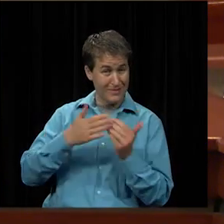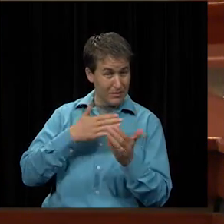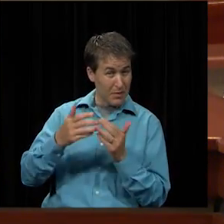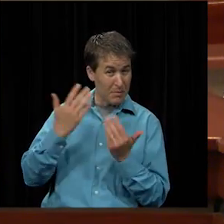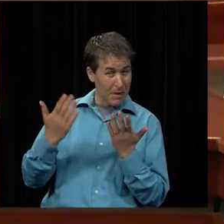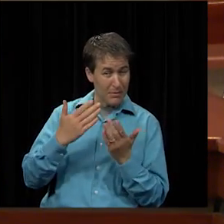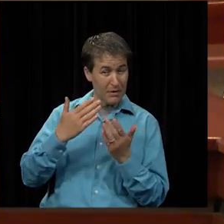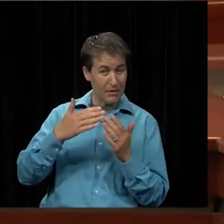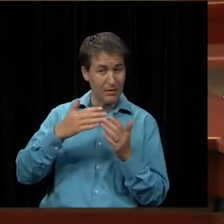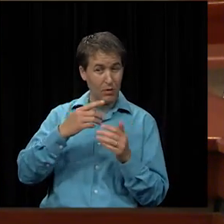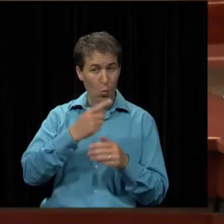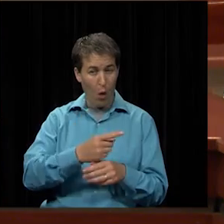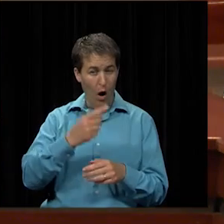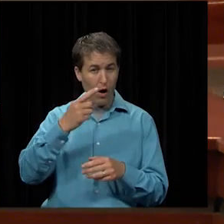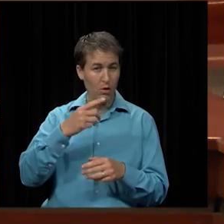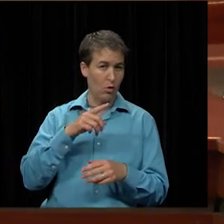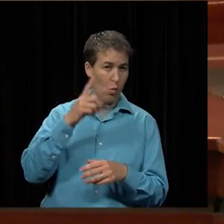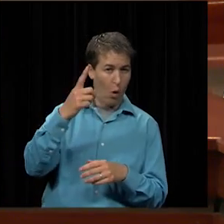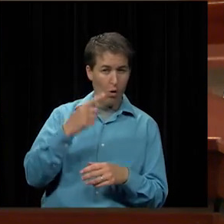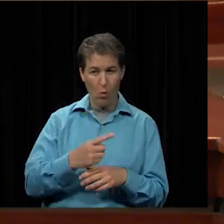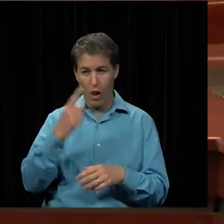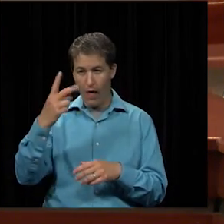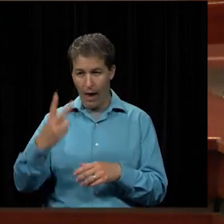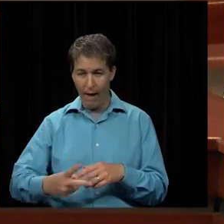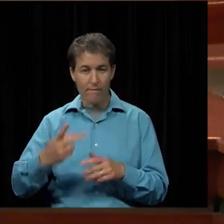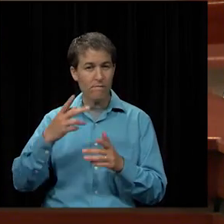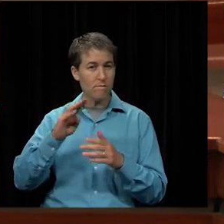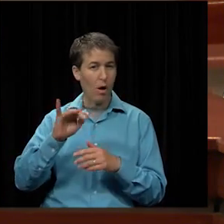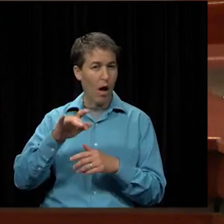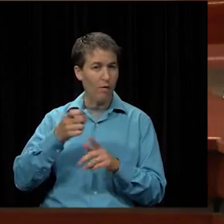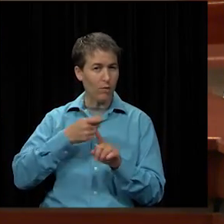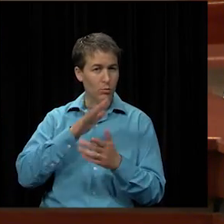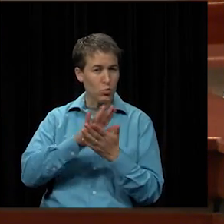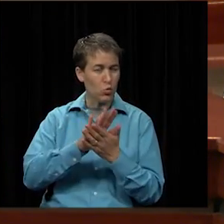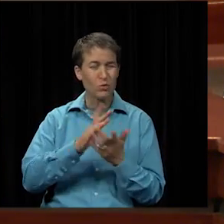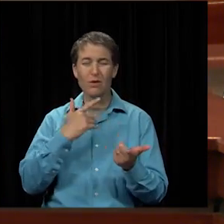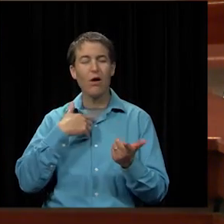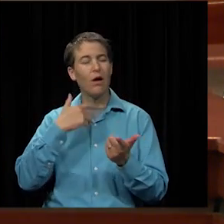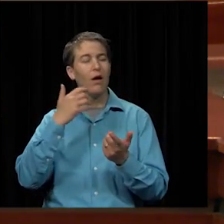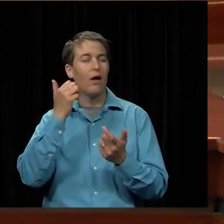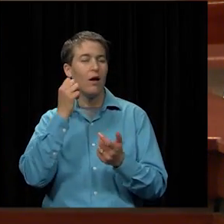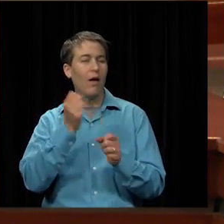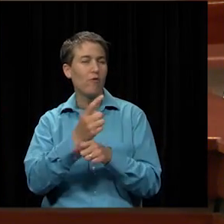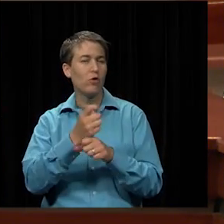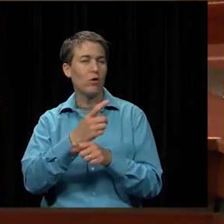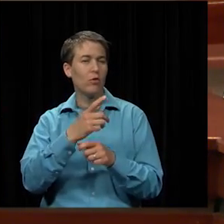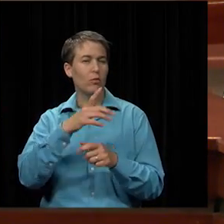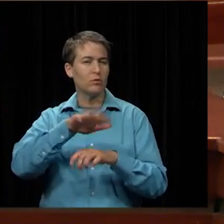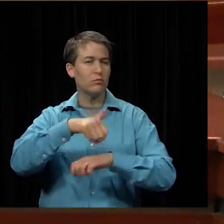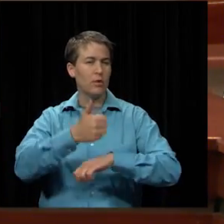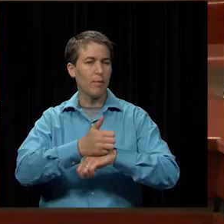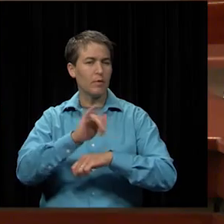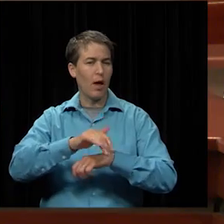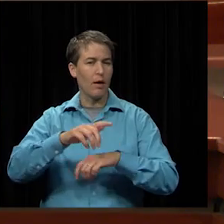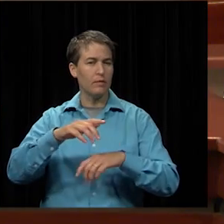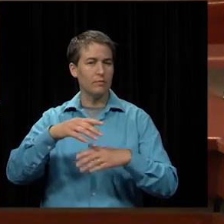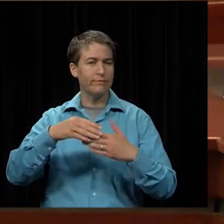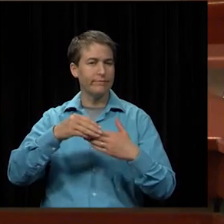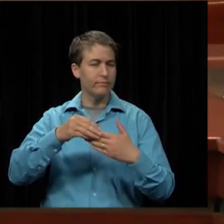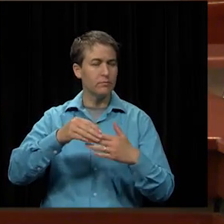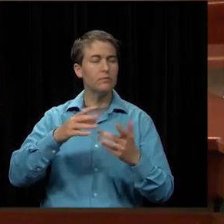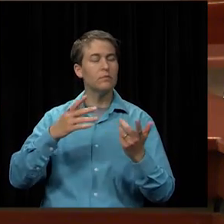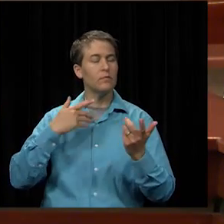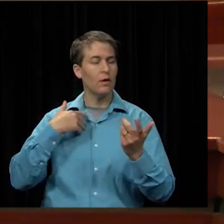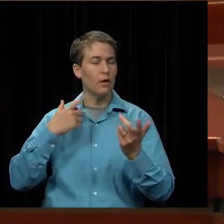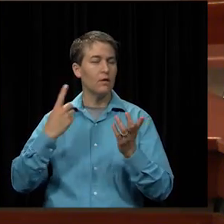mile or a mile and a half something less than that so each year we just establish these variances they usually stay the same occasionally a new one will crop up